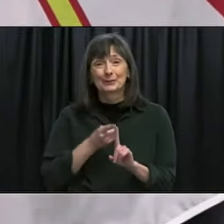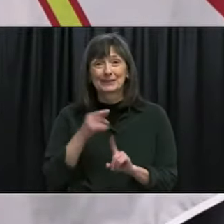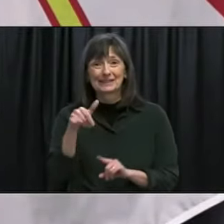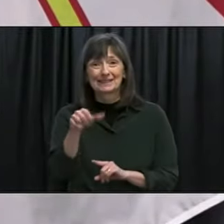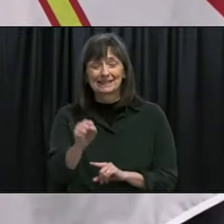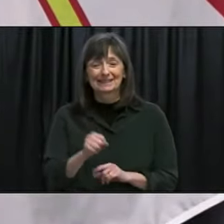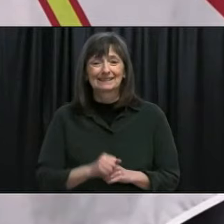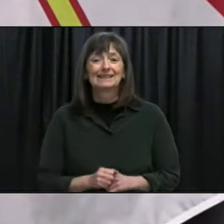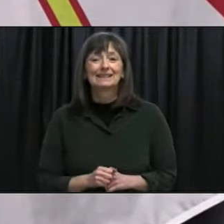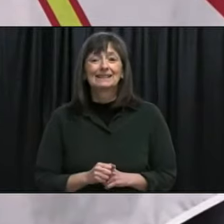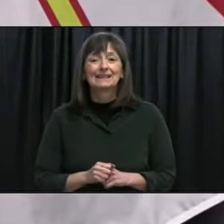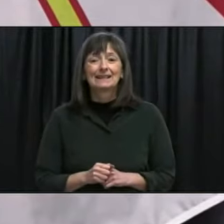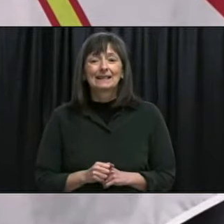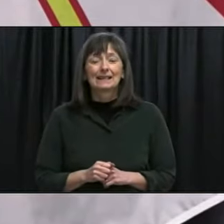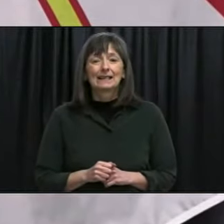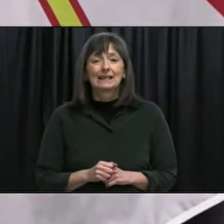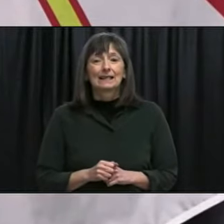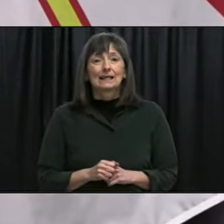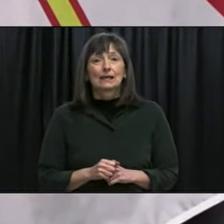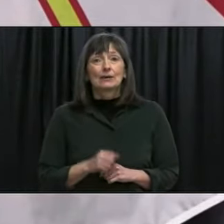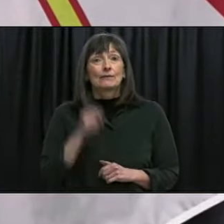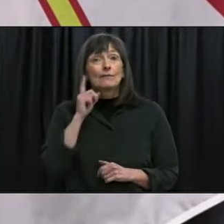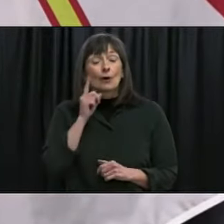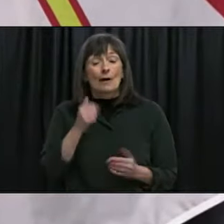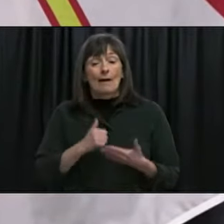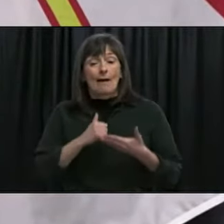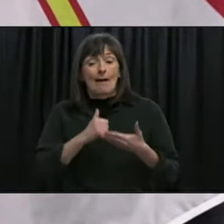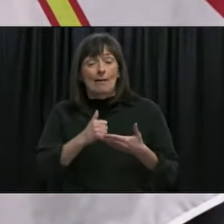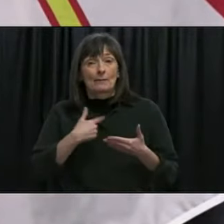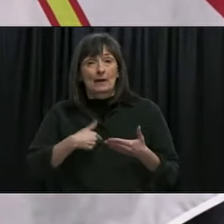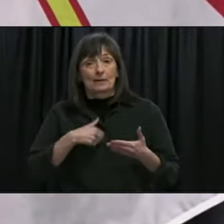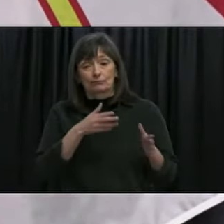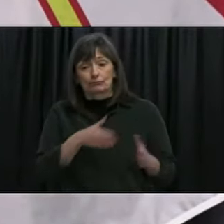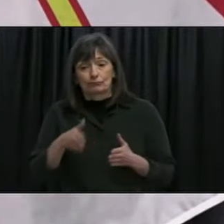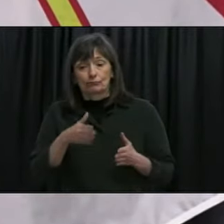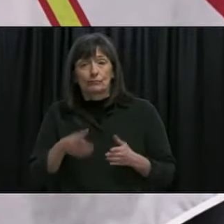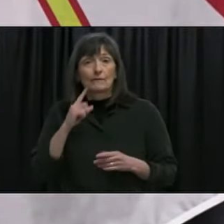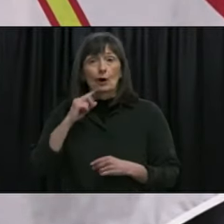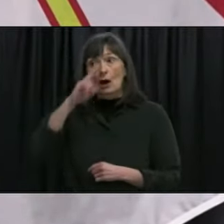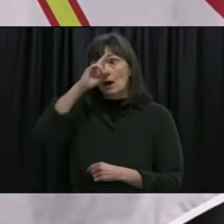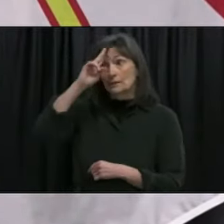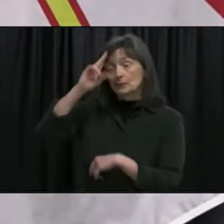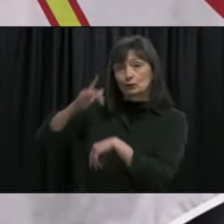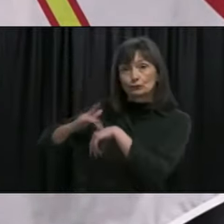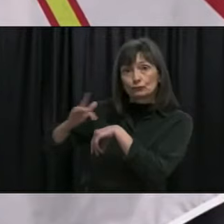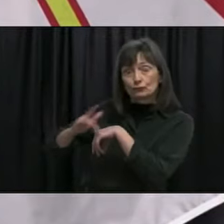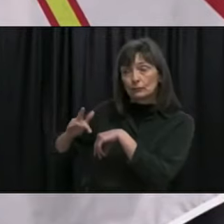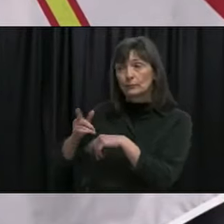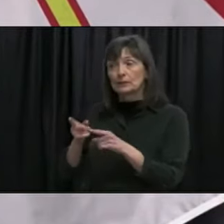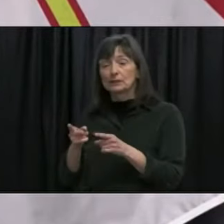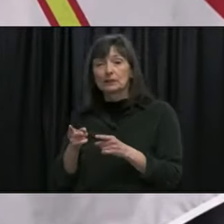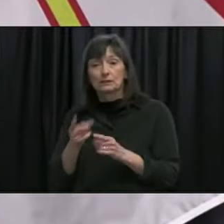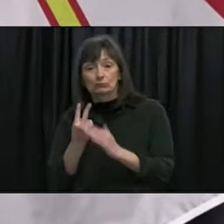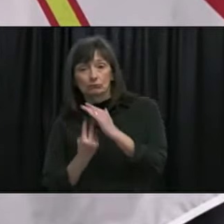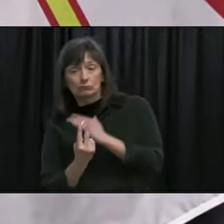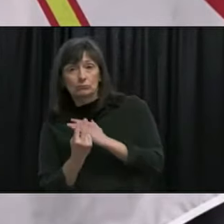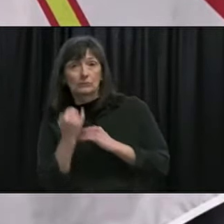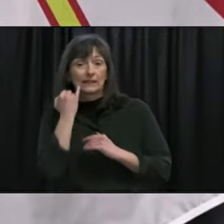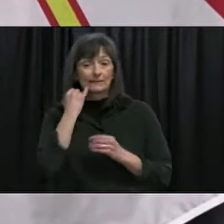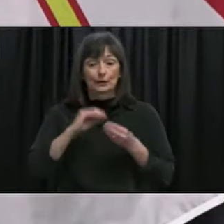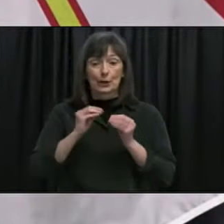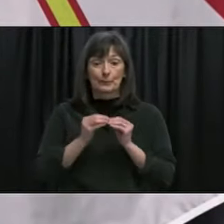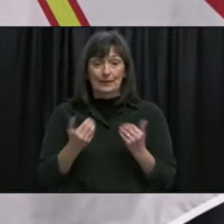helping in terms of pandemic planning it's helping in terms of health care resources when utilization when we do actually have cases